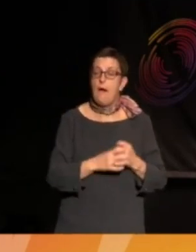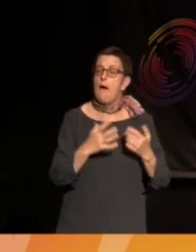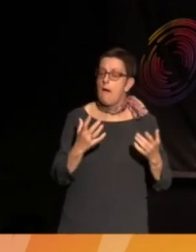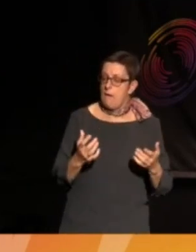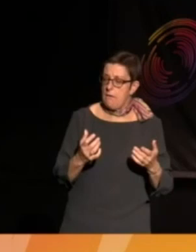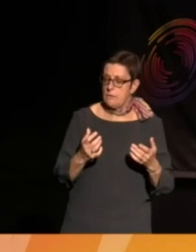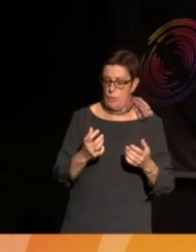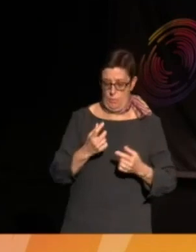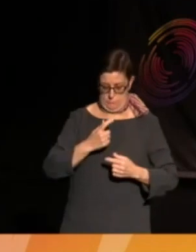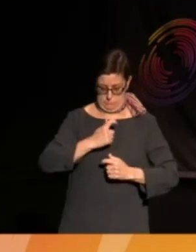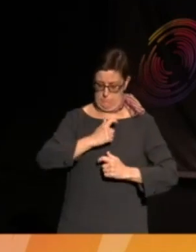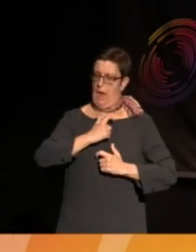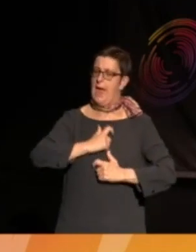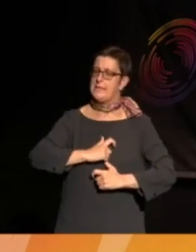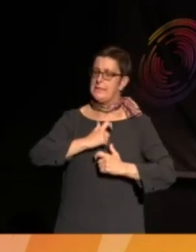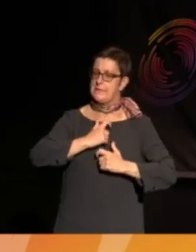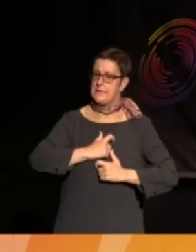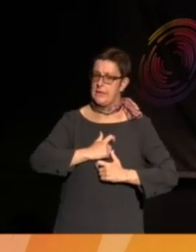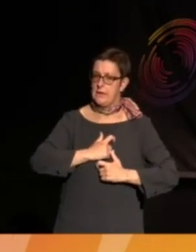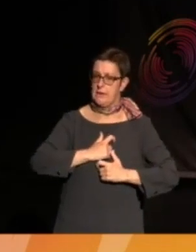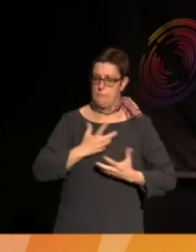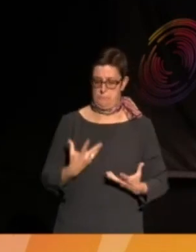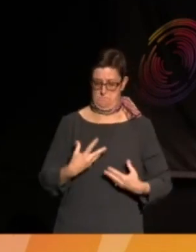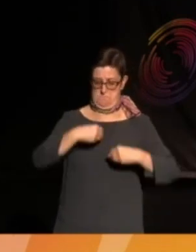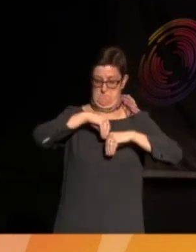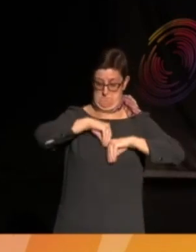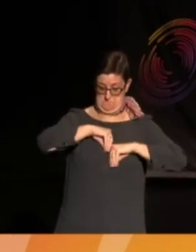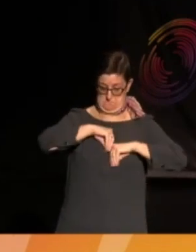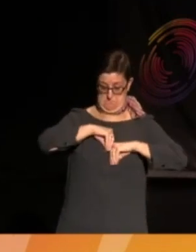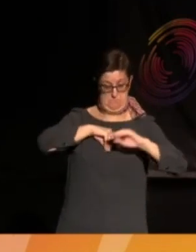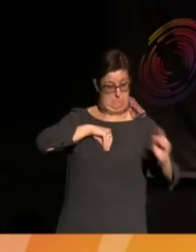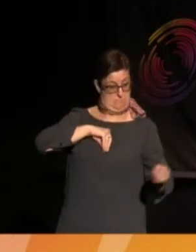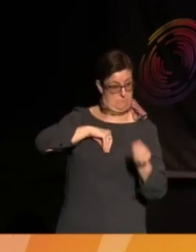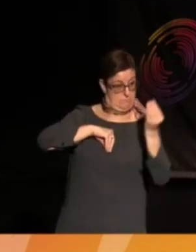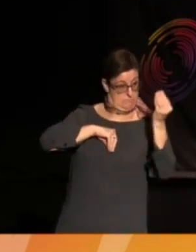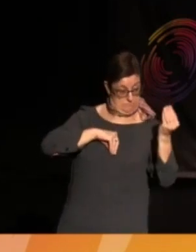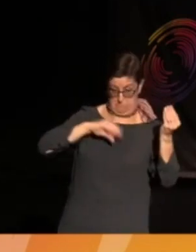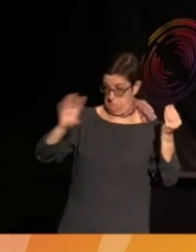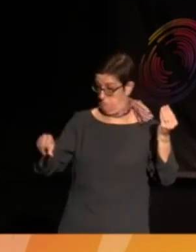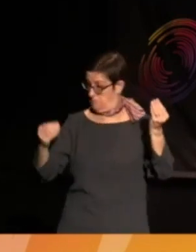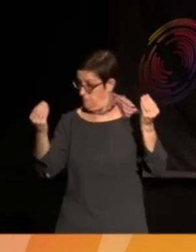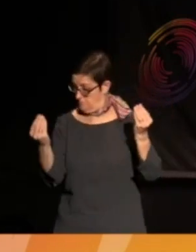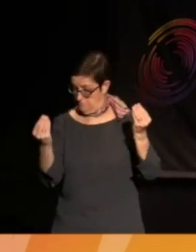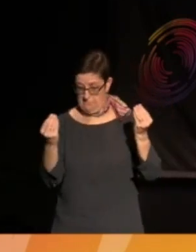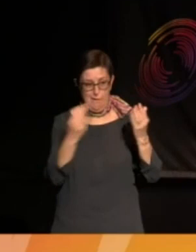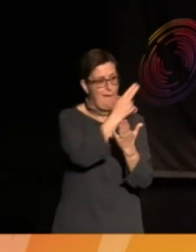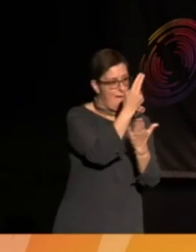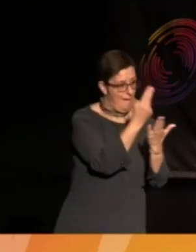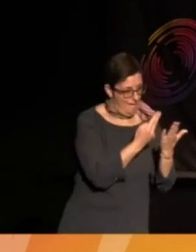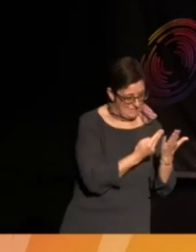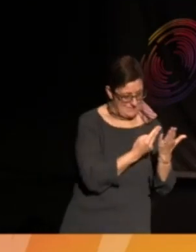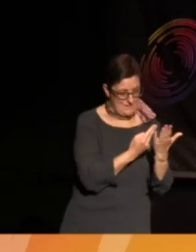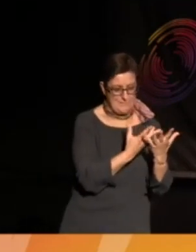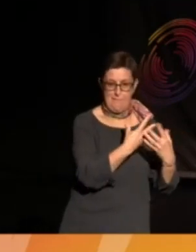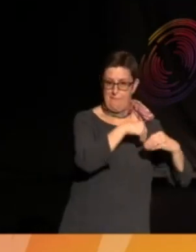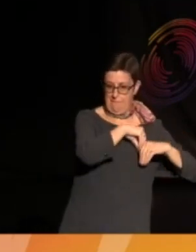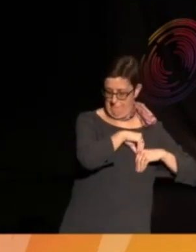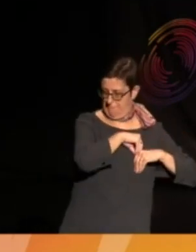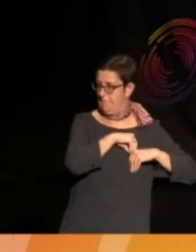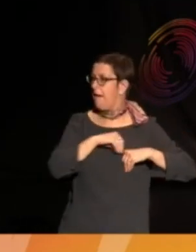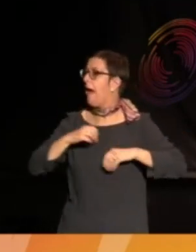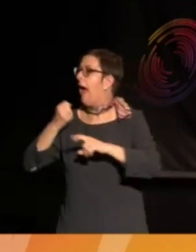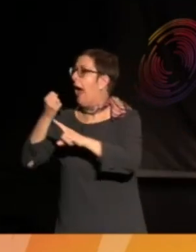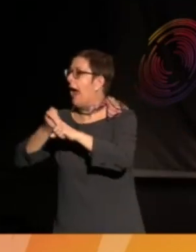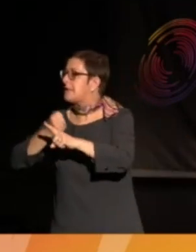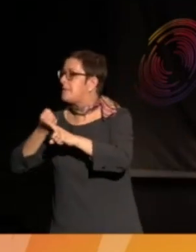duality that people seem very intrigued by is that you have a right